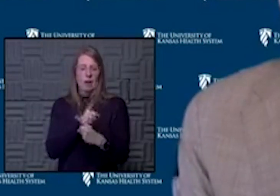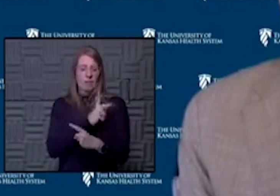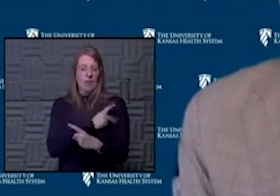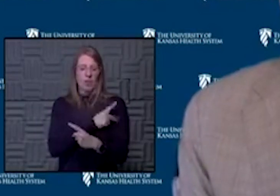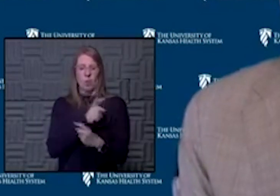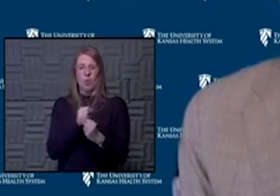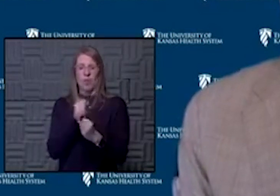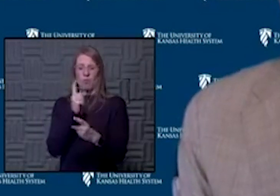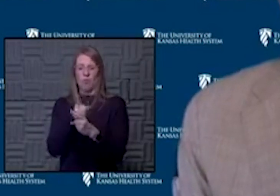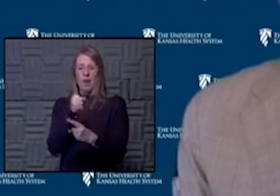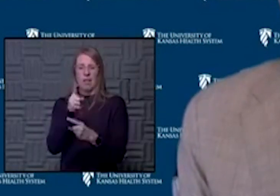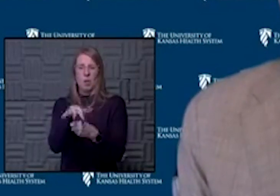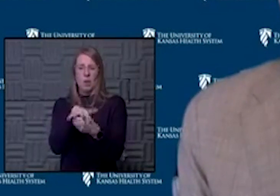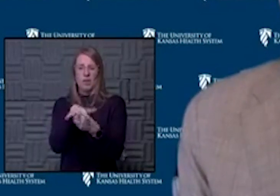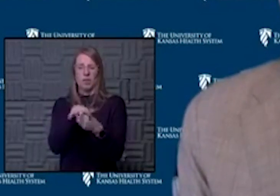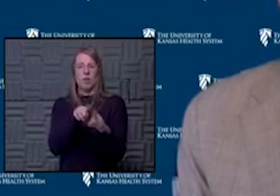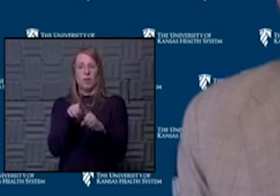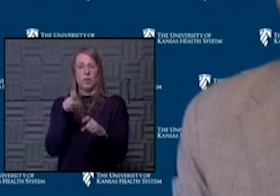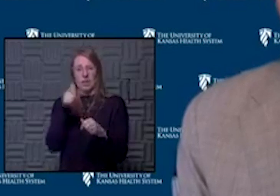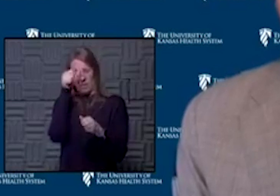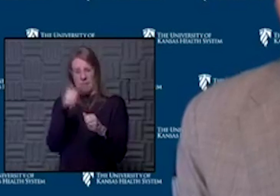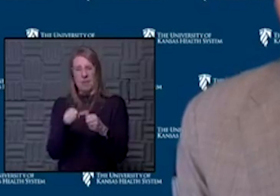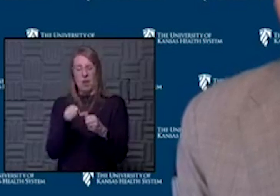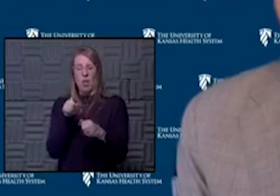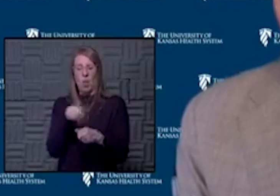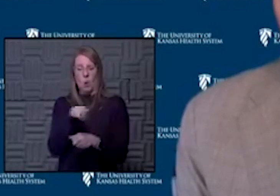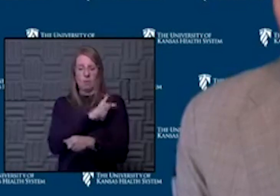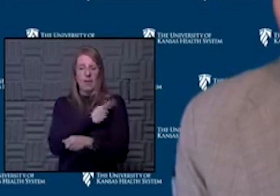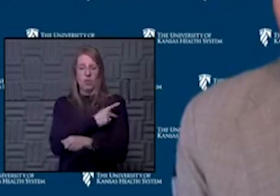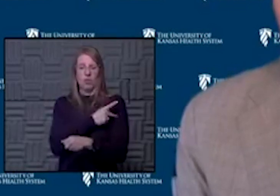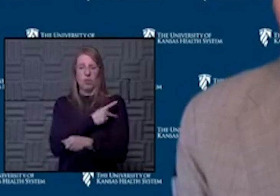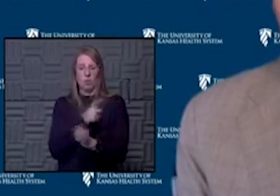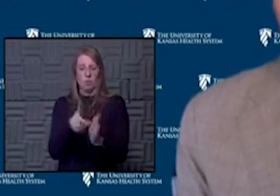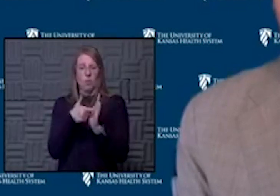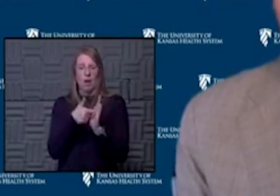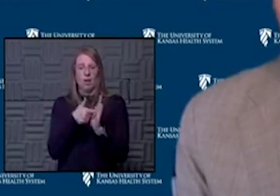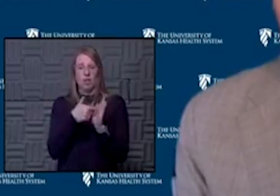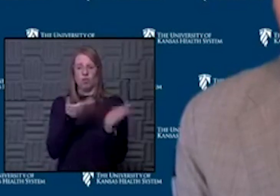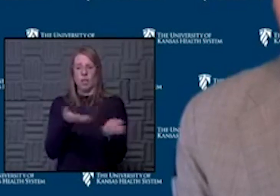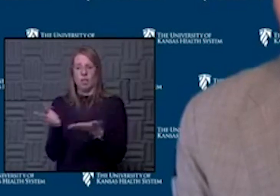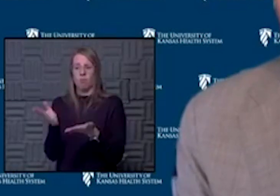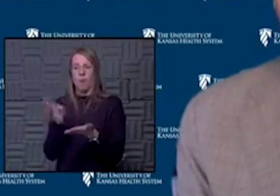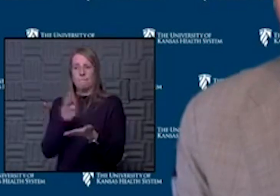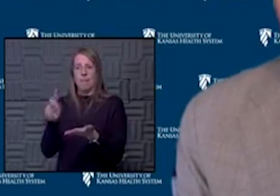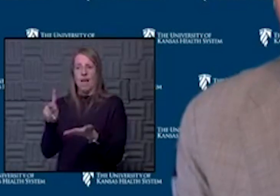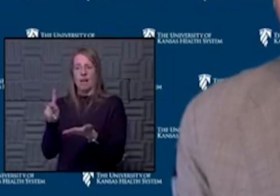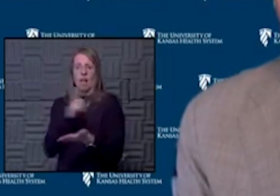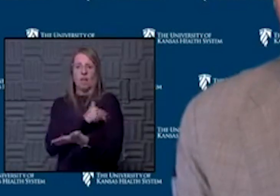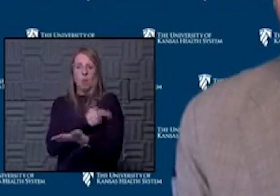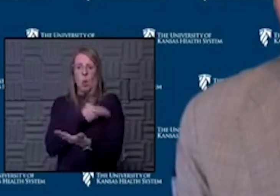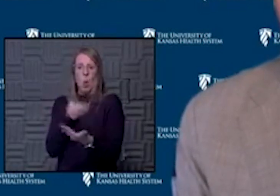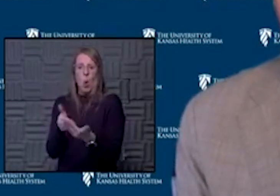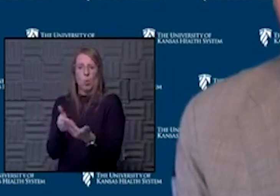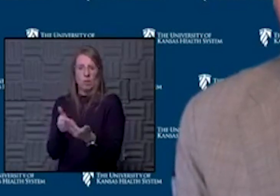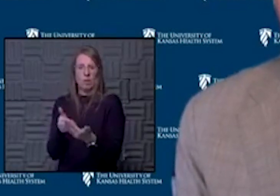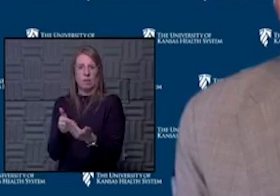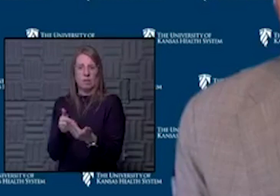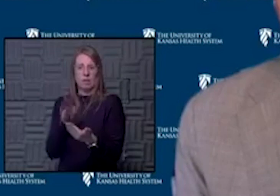And then we have to remember that those patients require transport back to a hospital that may be closer to them that